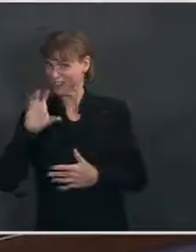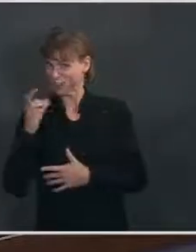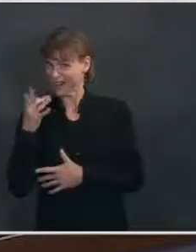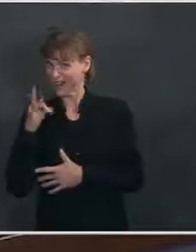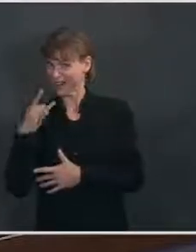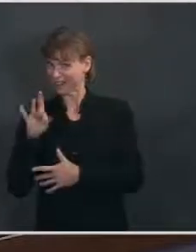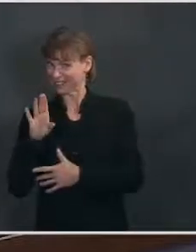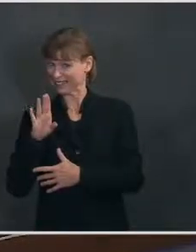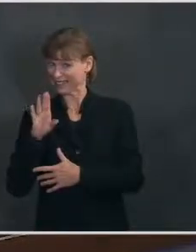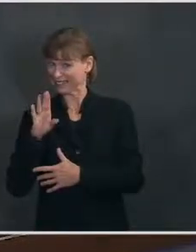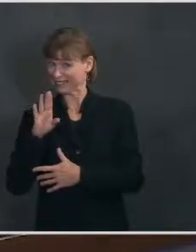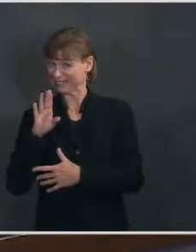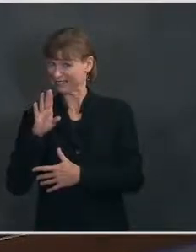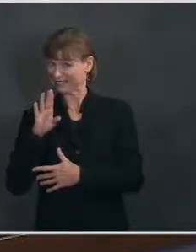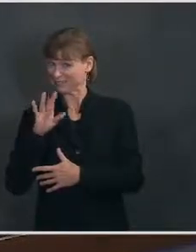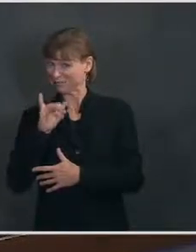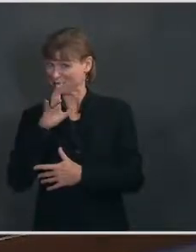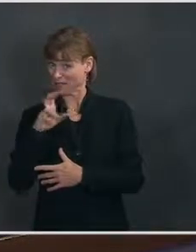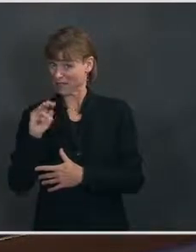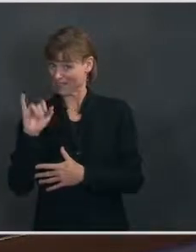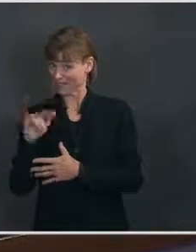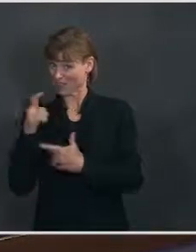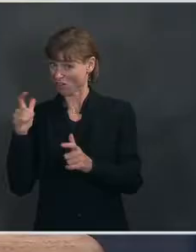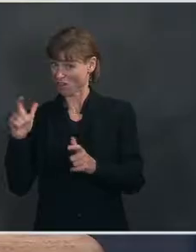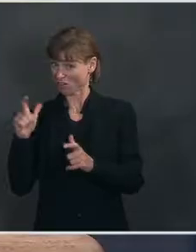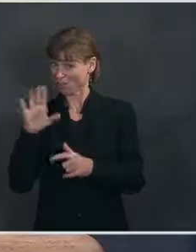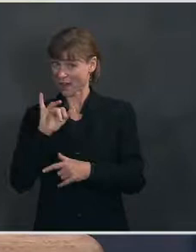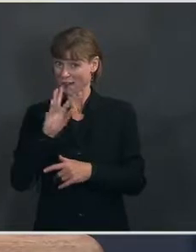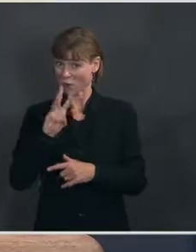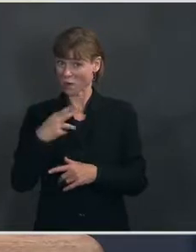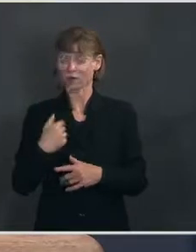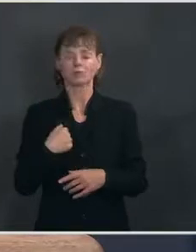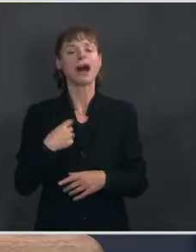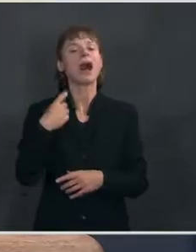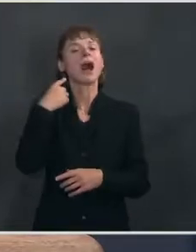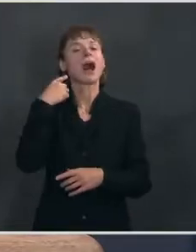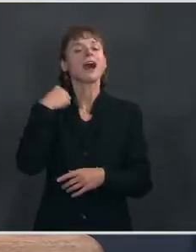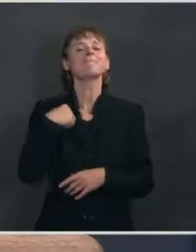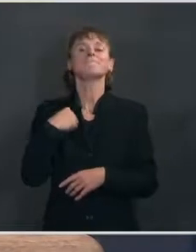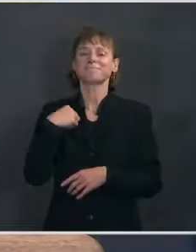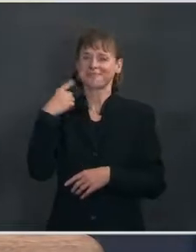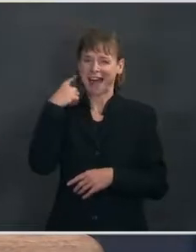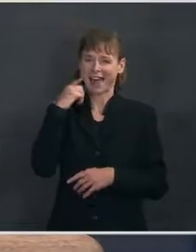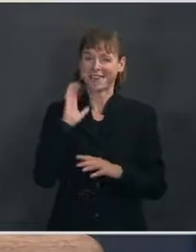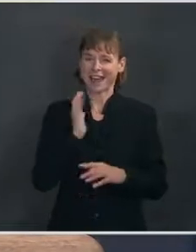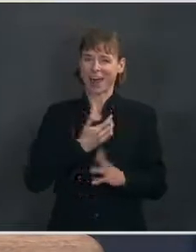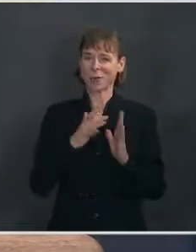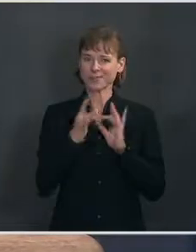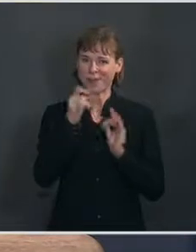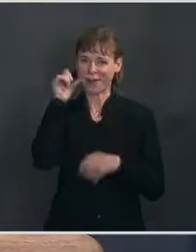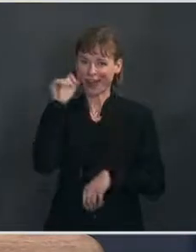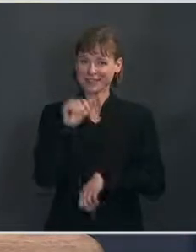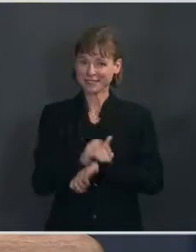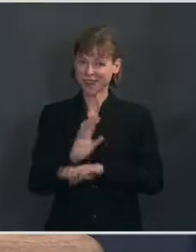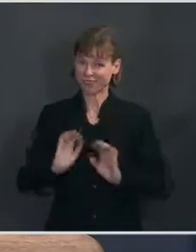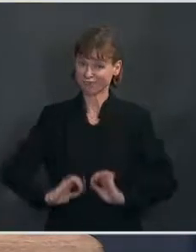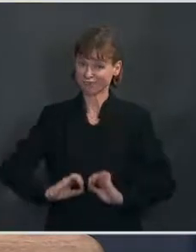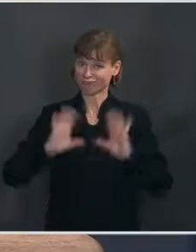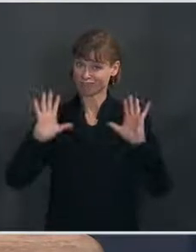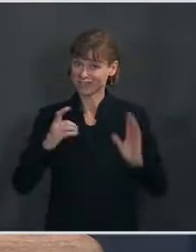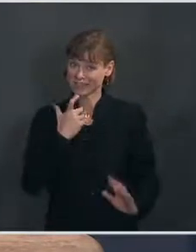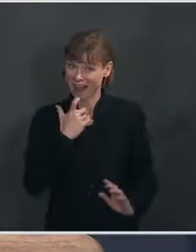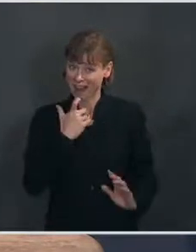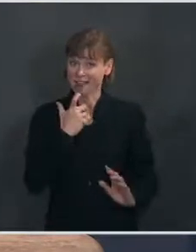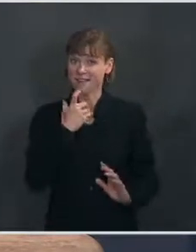considered large by the White House? Ms. Well, think our statement last night made clear that the President believes that the